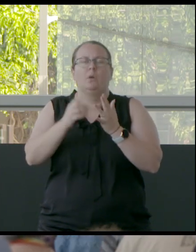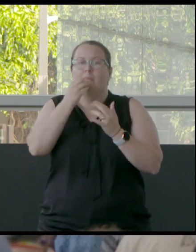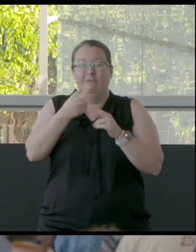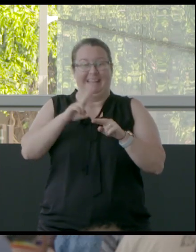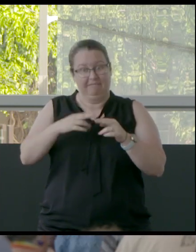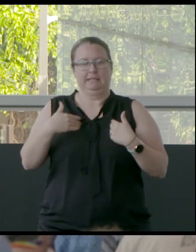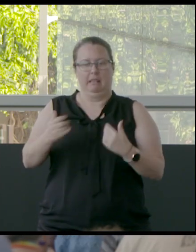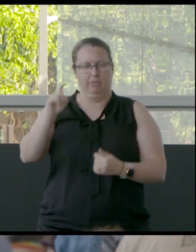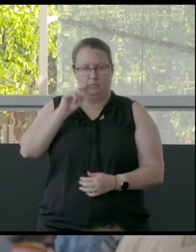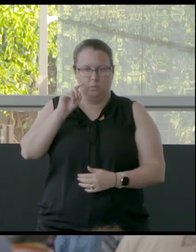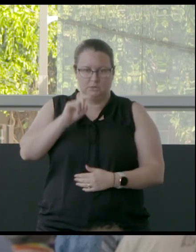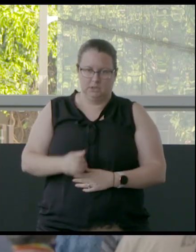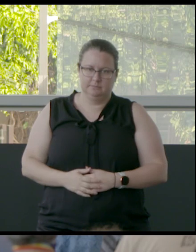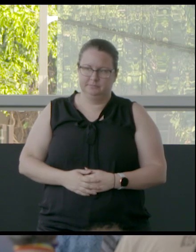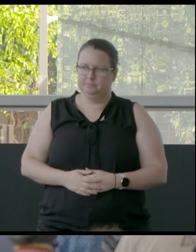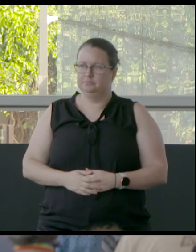healthy.